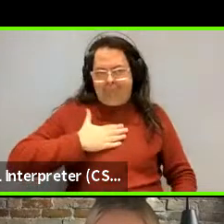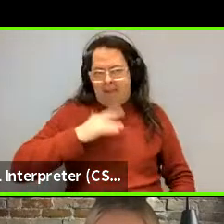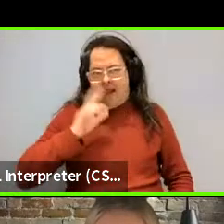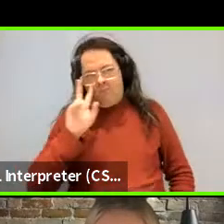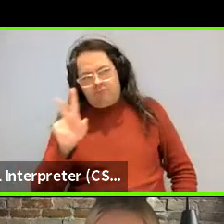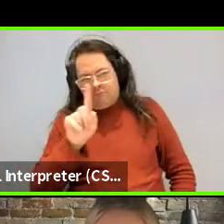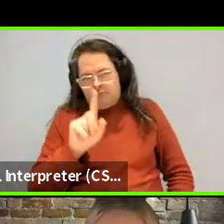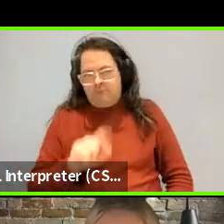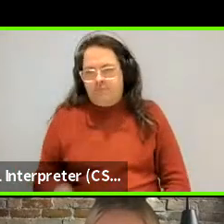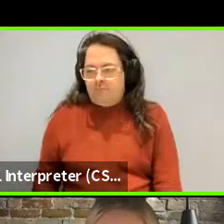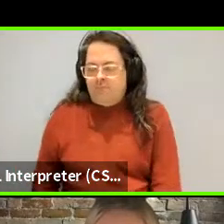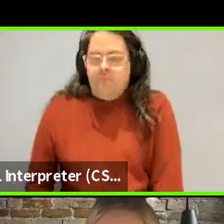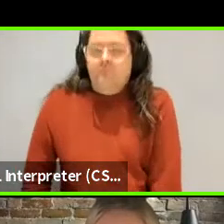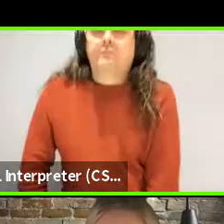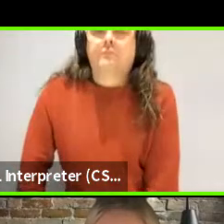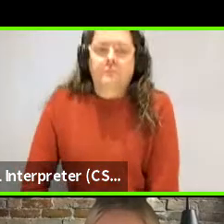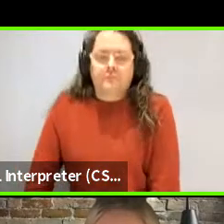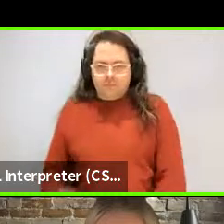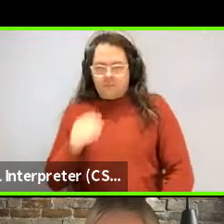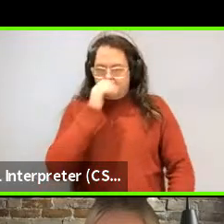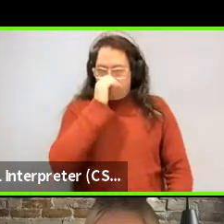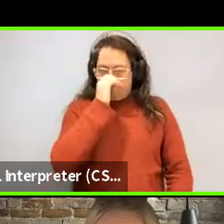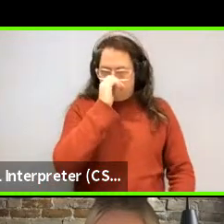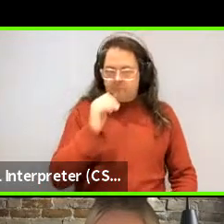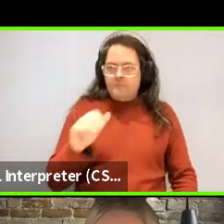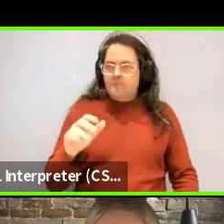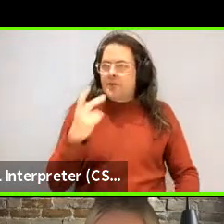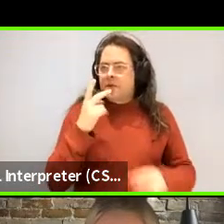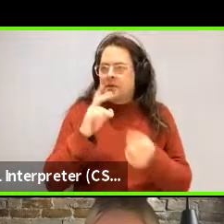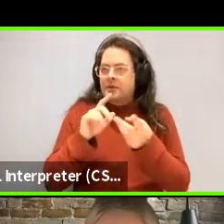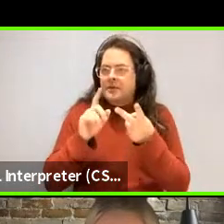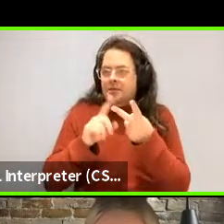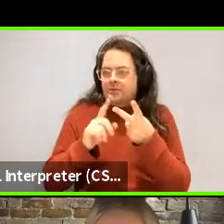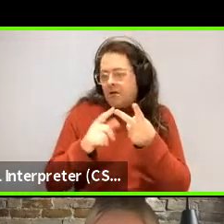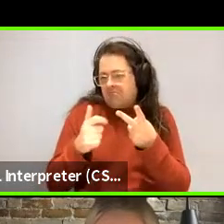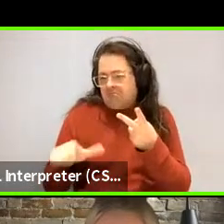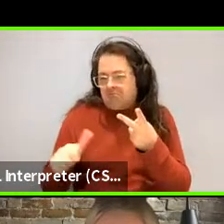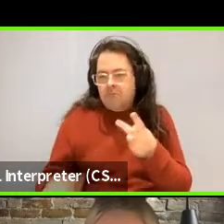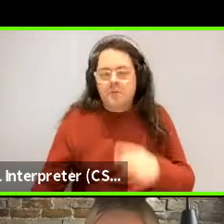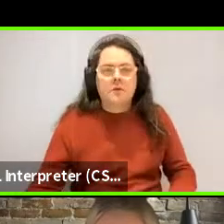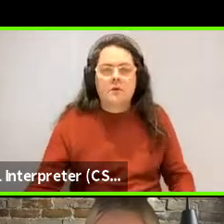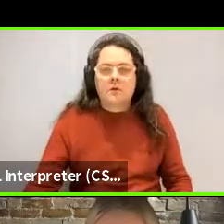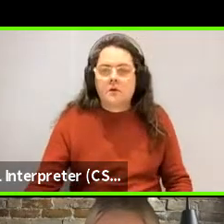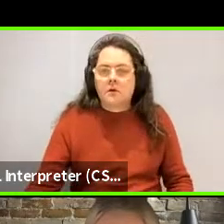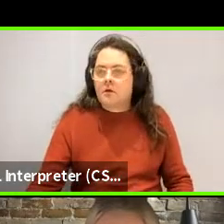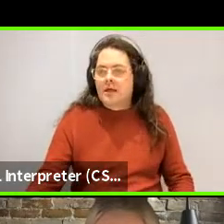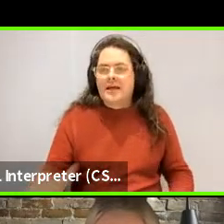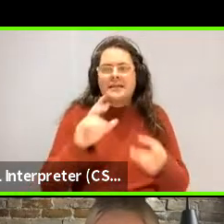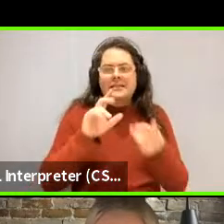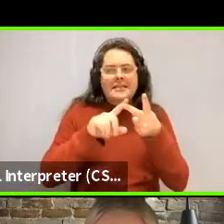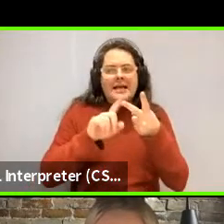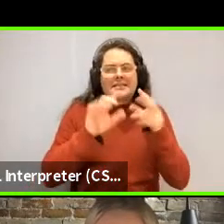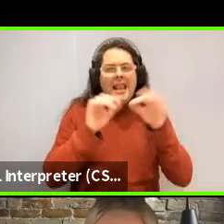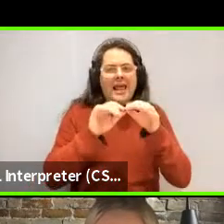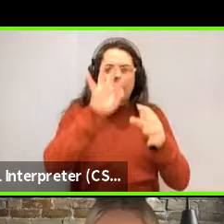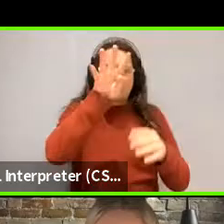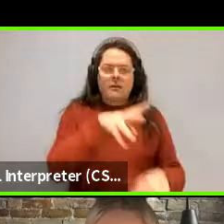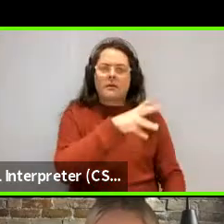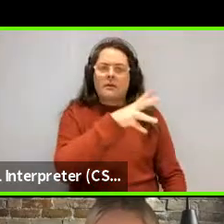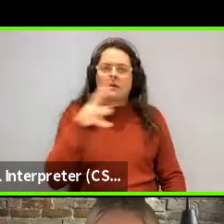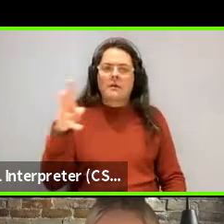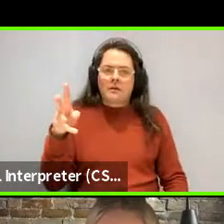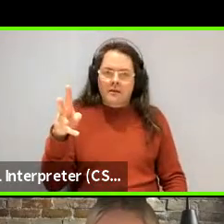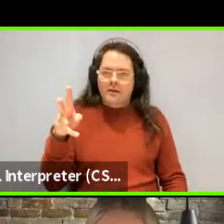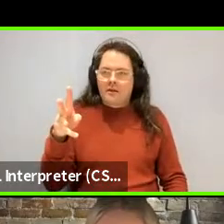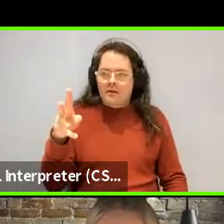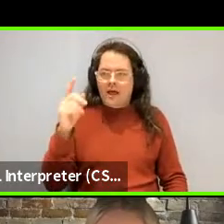Yes. It varies. I mean, the second one's just sort of a methodological question about the, about the colors you had on the kind of checkerboard, I believed,